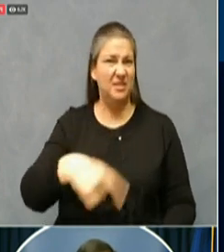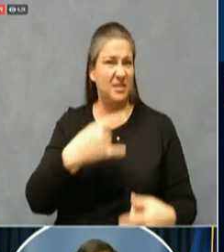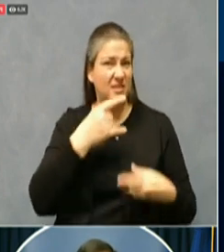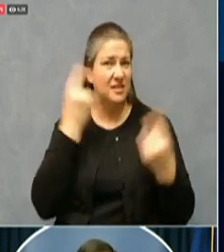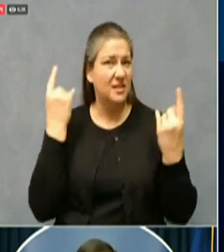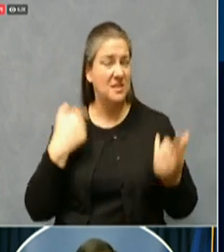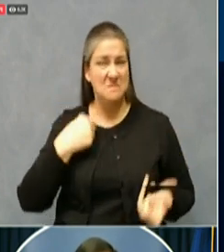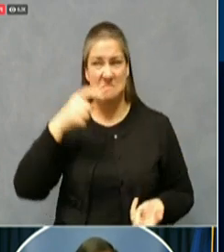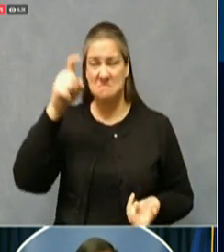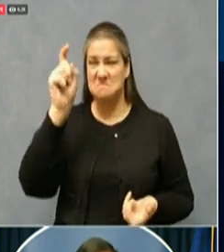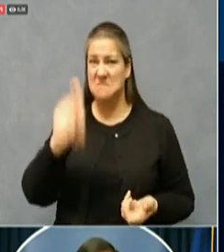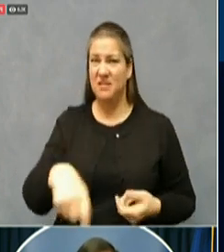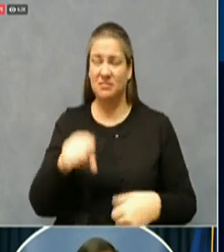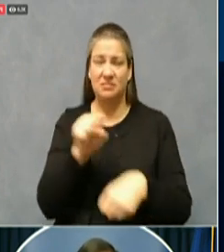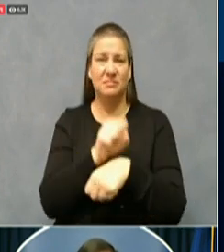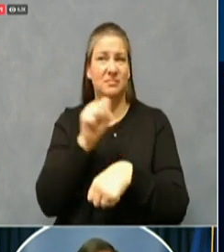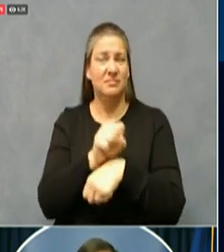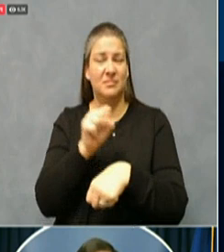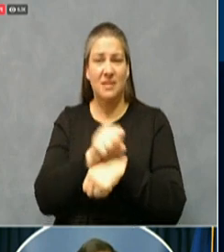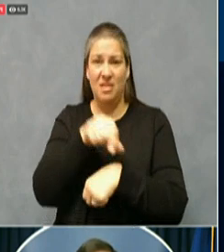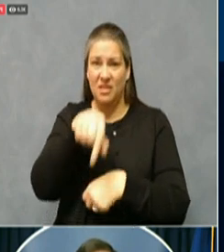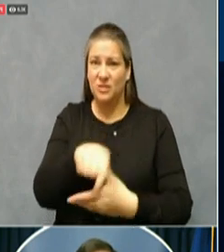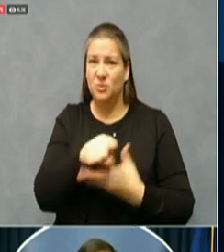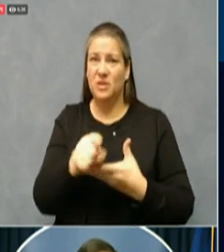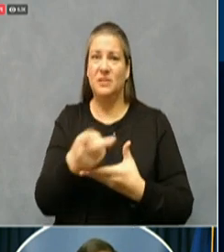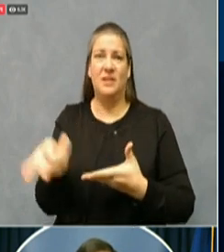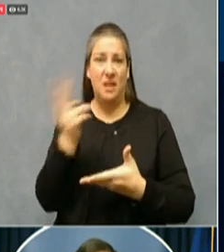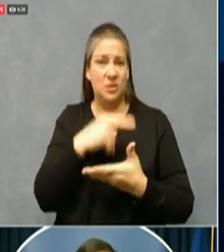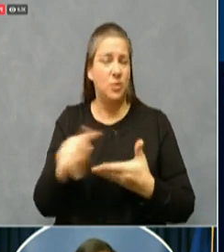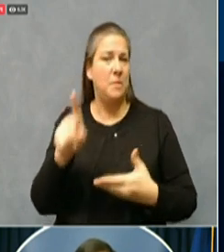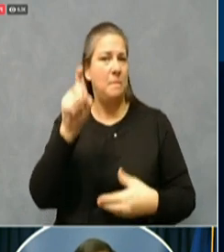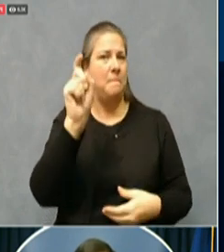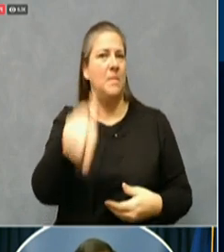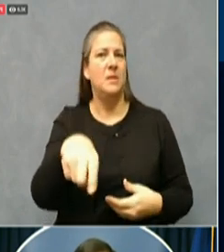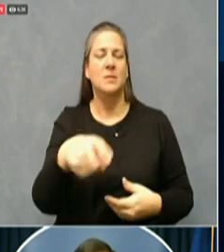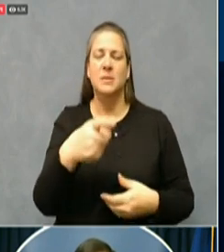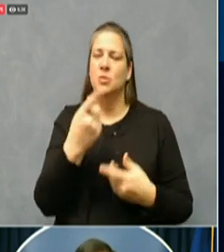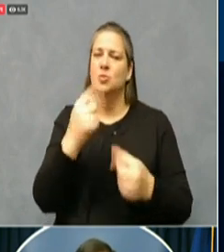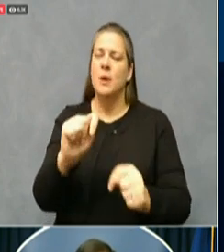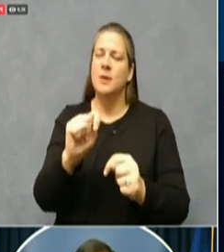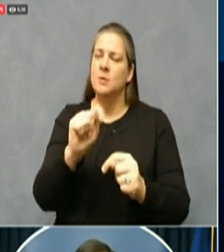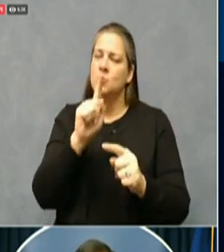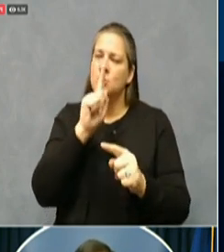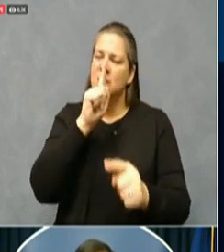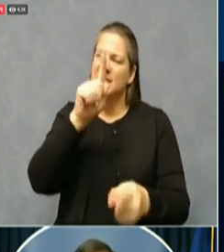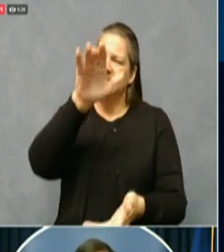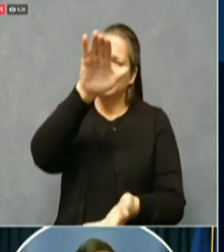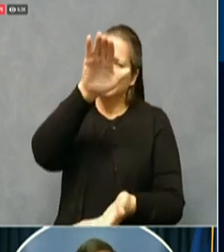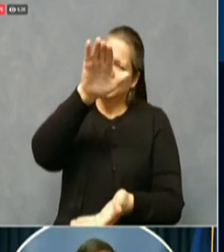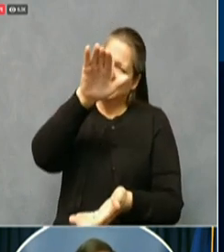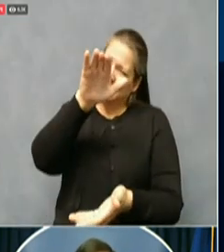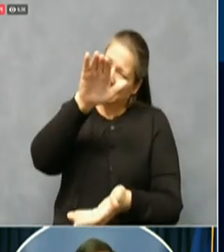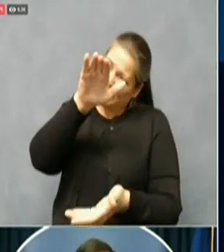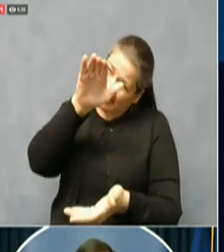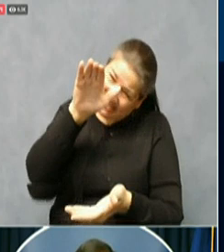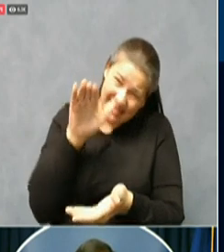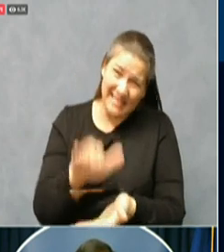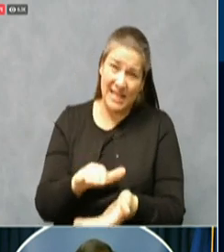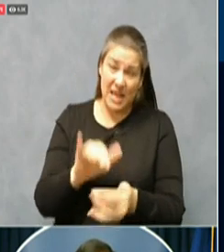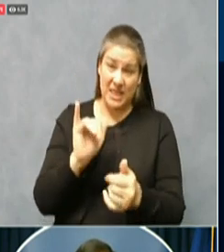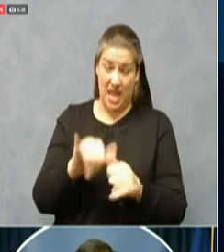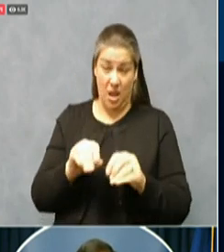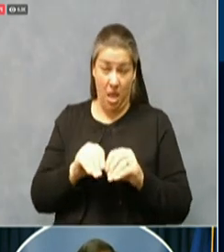end of this week and next week to make the largest impact that we can have on slowing the growth of this virus.